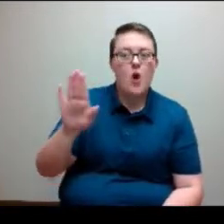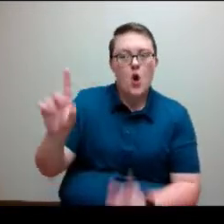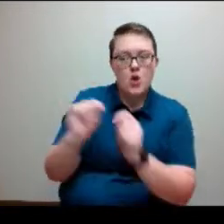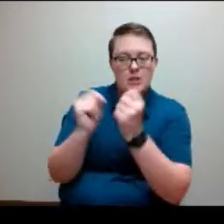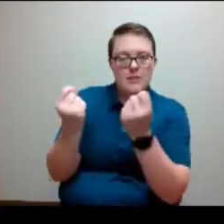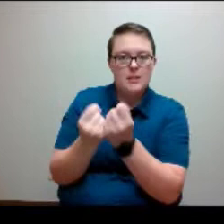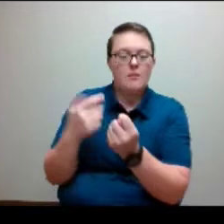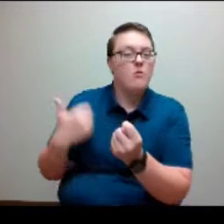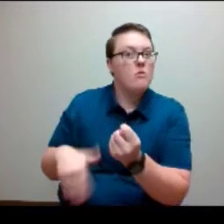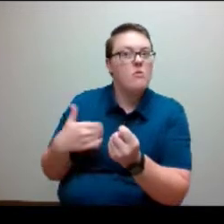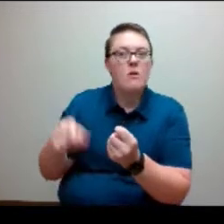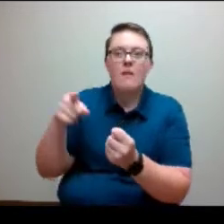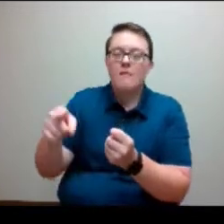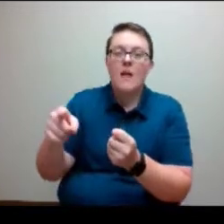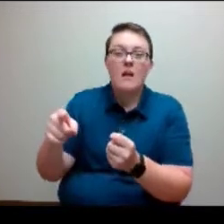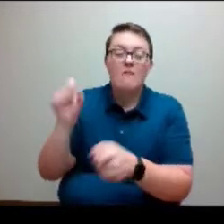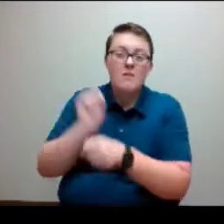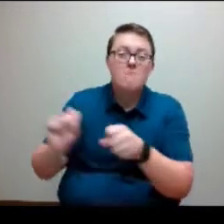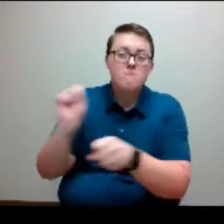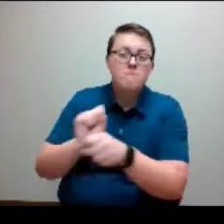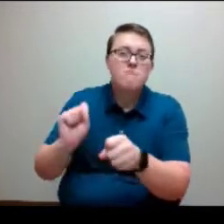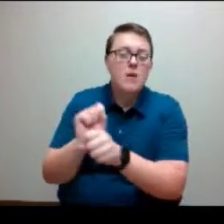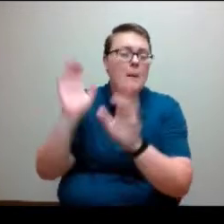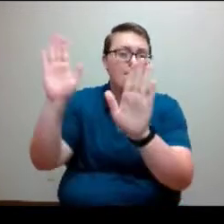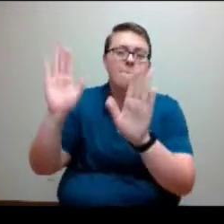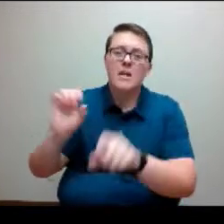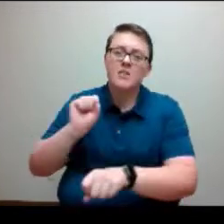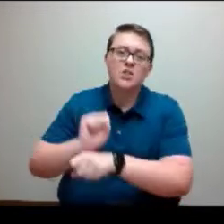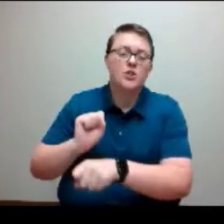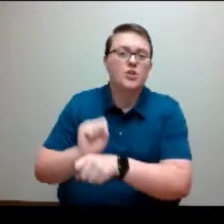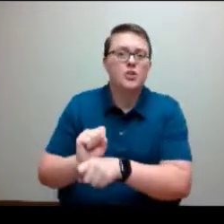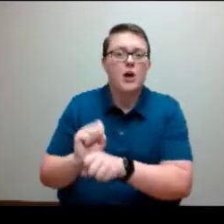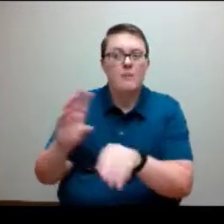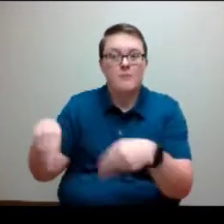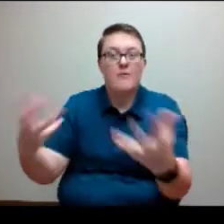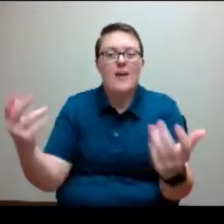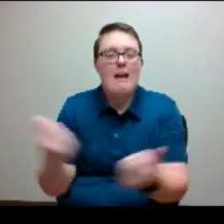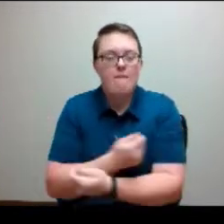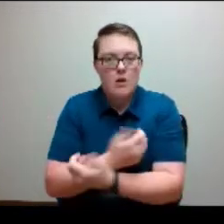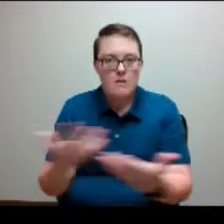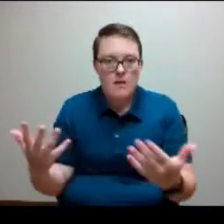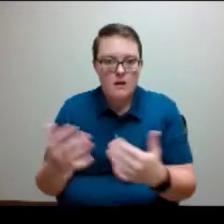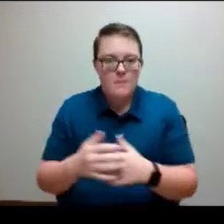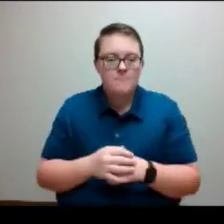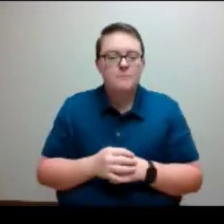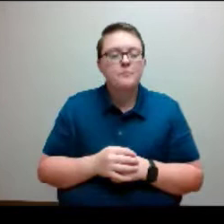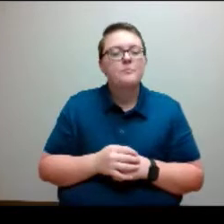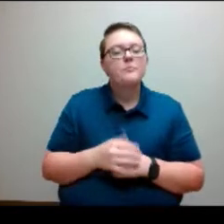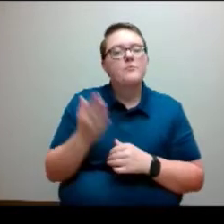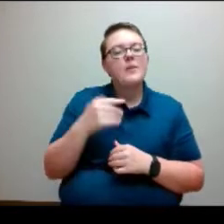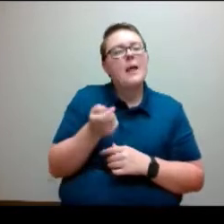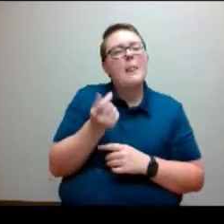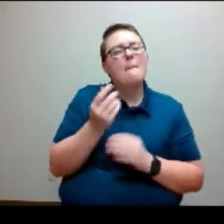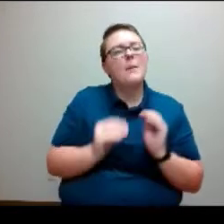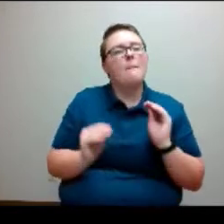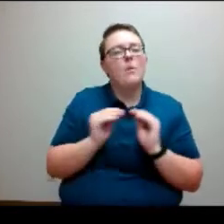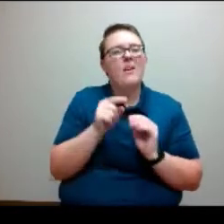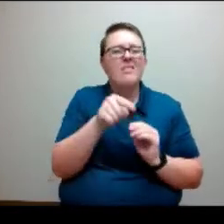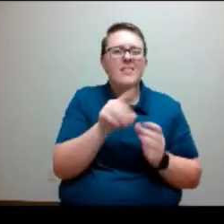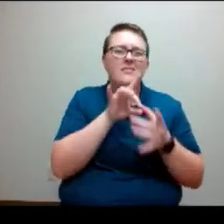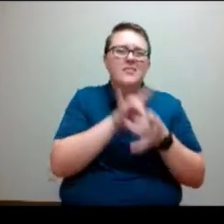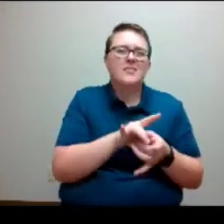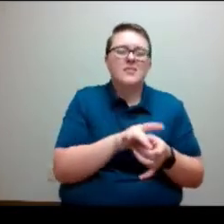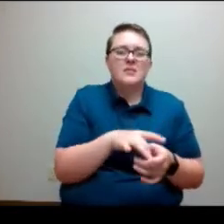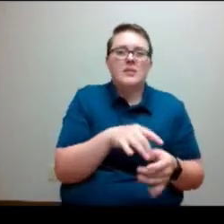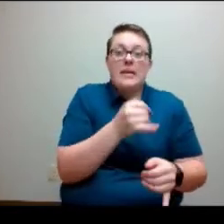get us outfitted with what we need. And then a couple of tidbits, this pertains to, you know, on-campus class. And we do, I